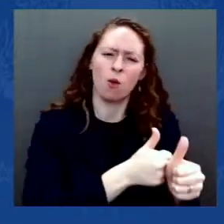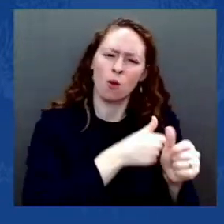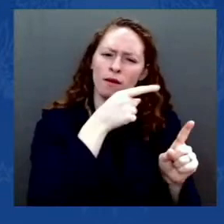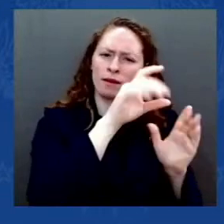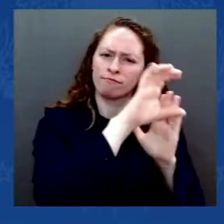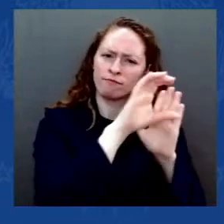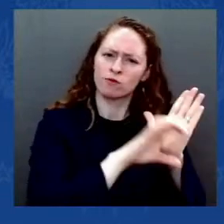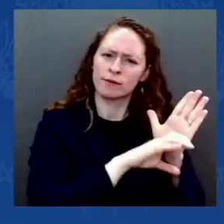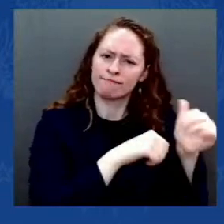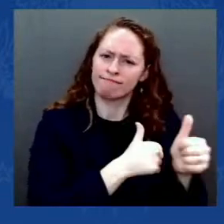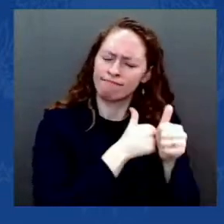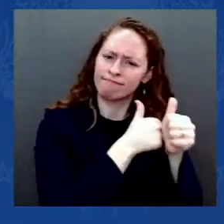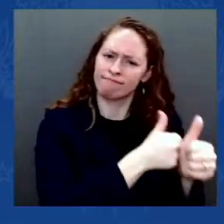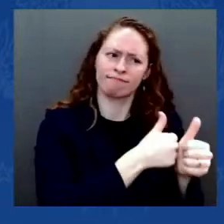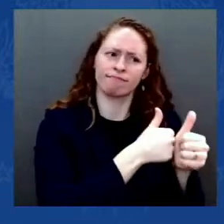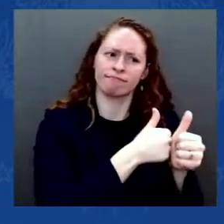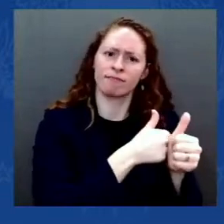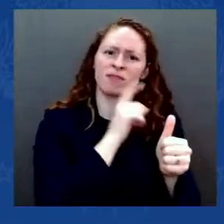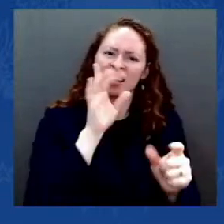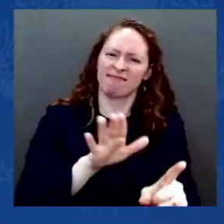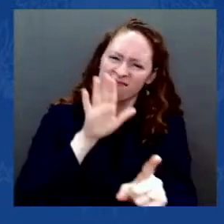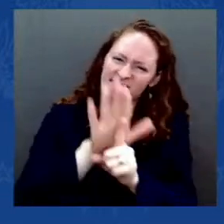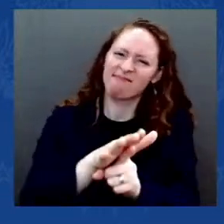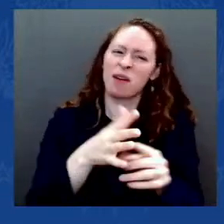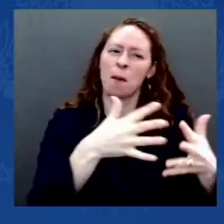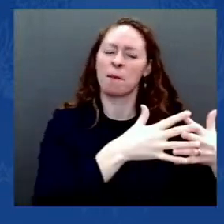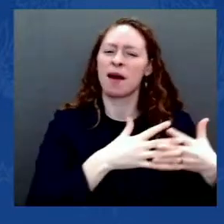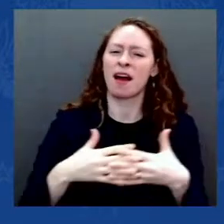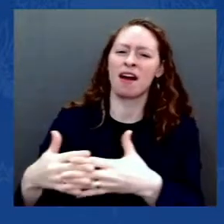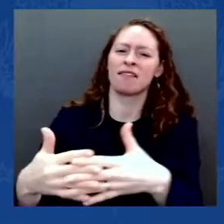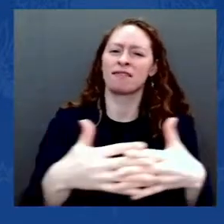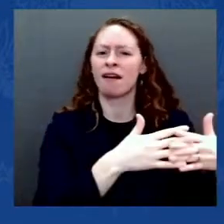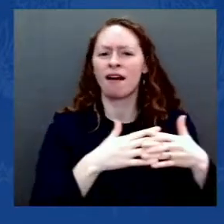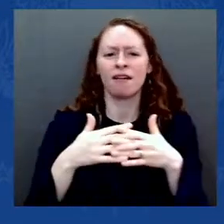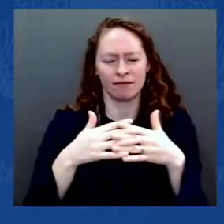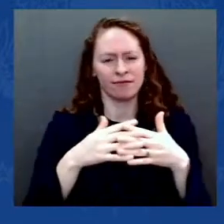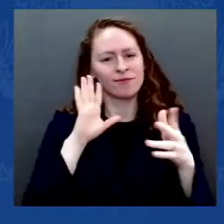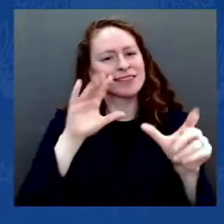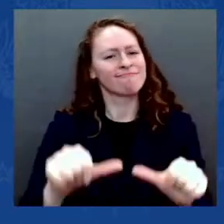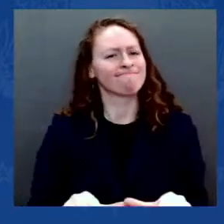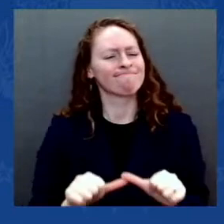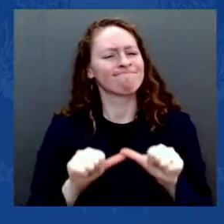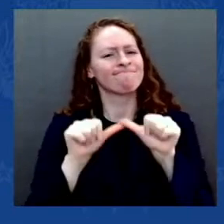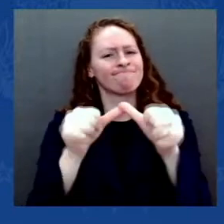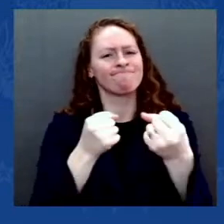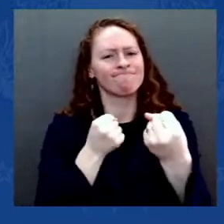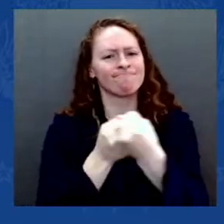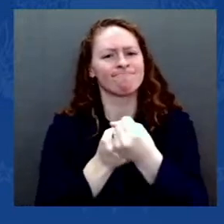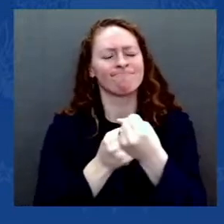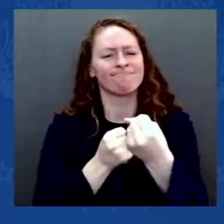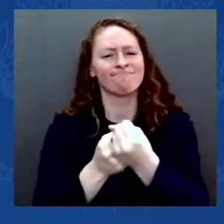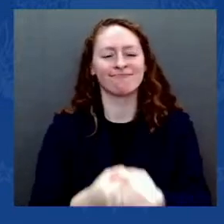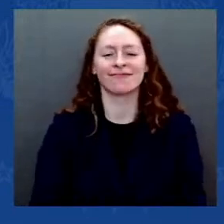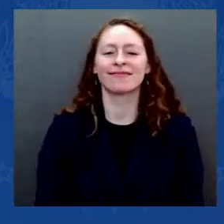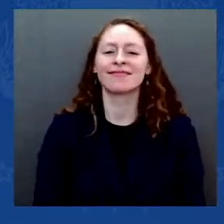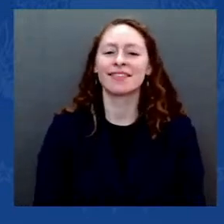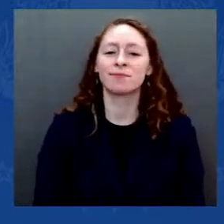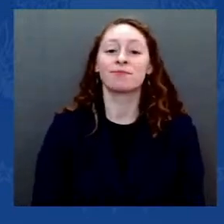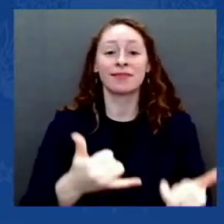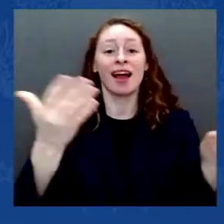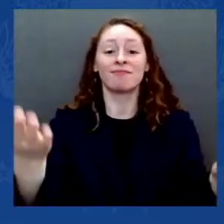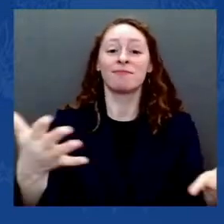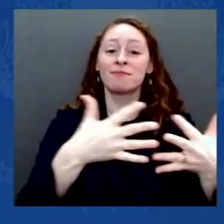My fellow Americans, it is my honor to introduce a public servant with the character and